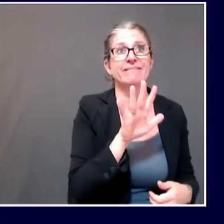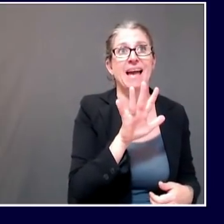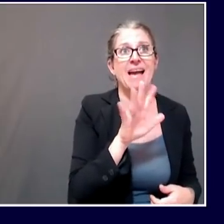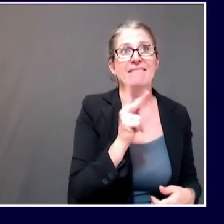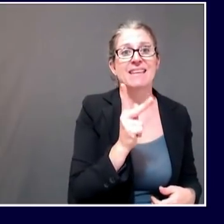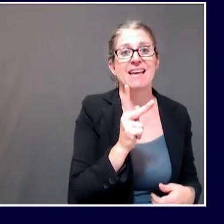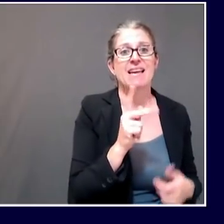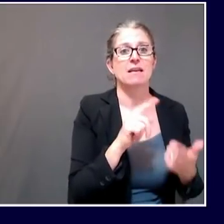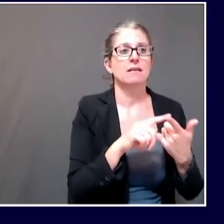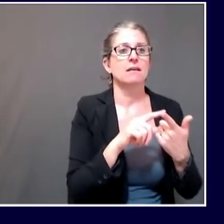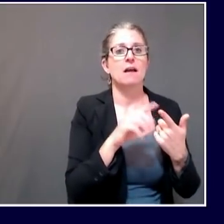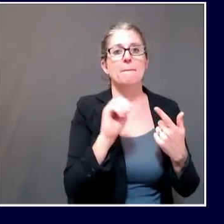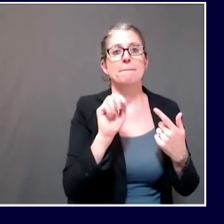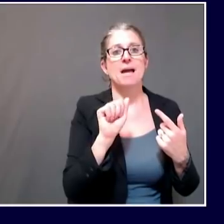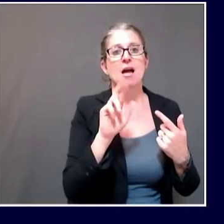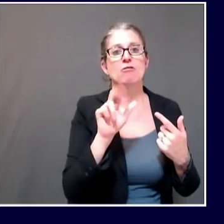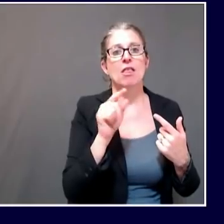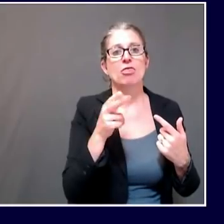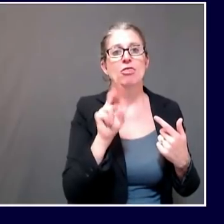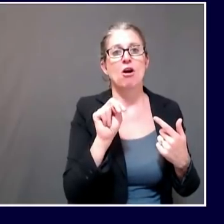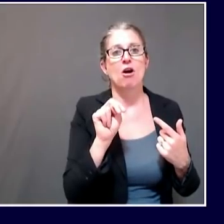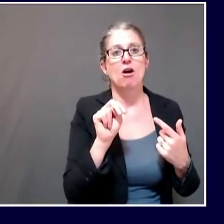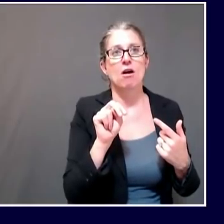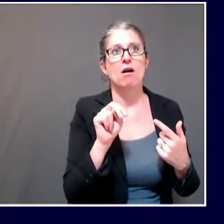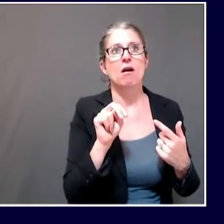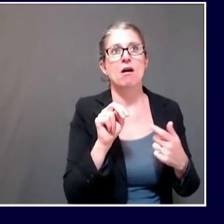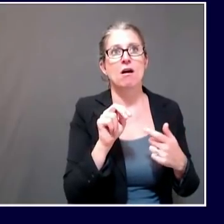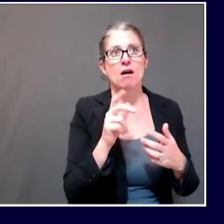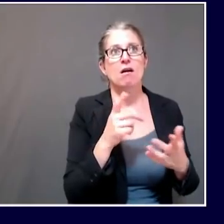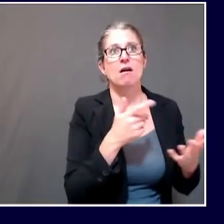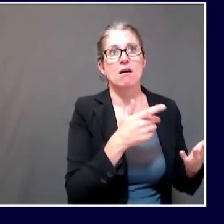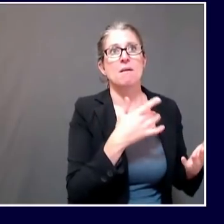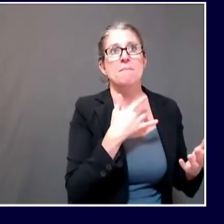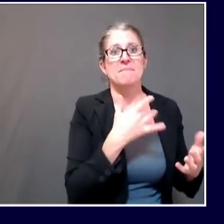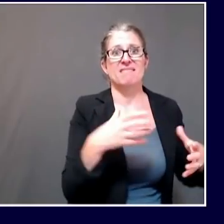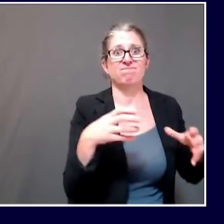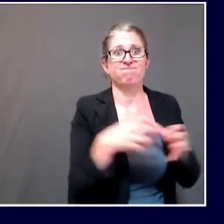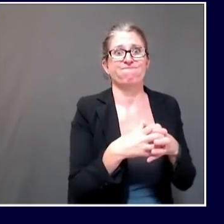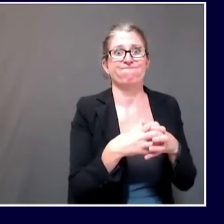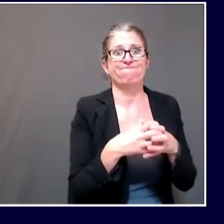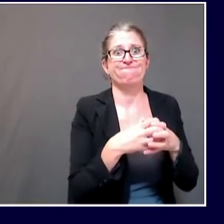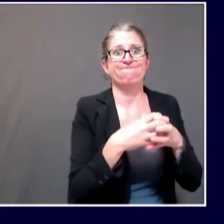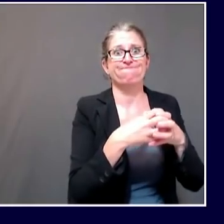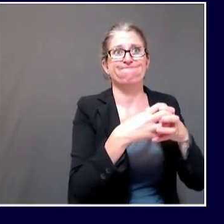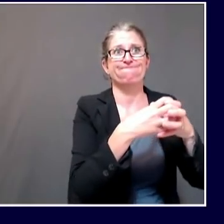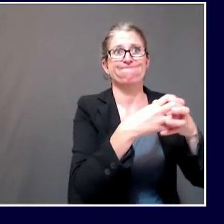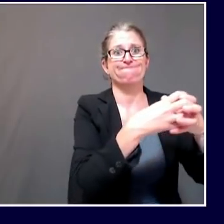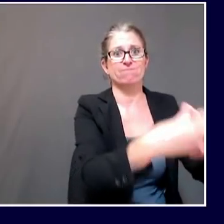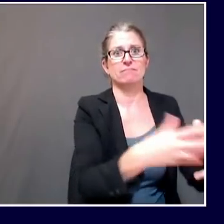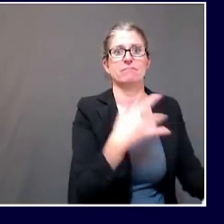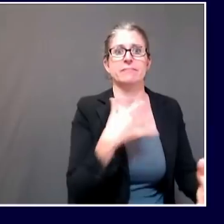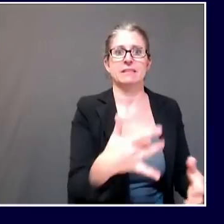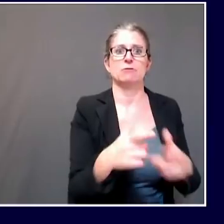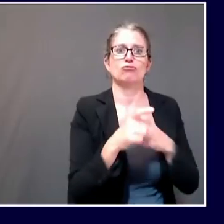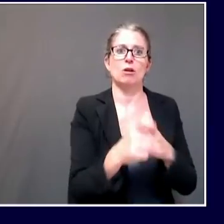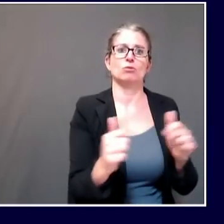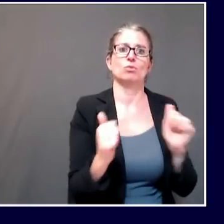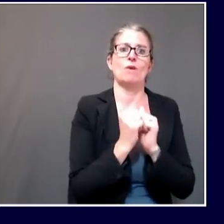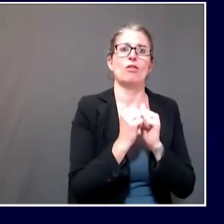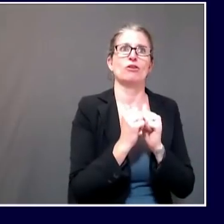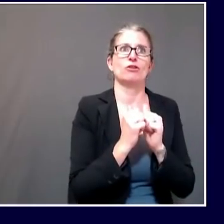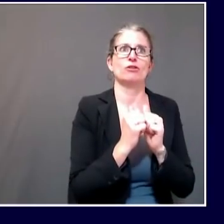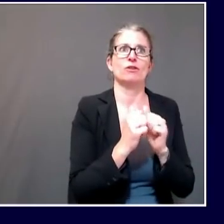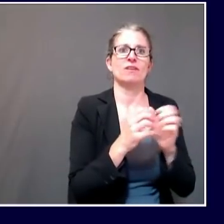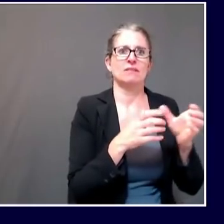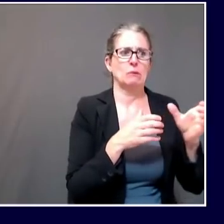packs. That's actually a term of running that, um, happens. So I think there was a greater concern about these, uh, community organized road races.